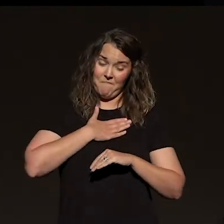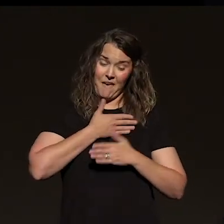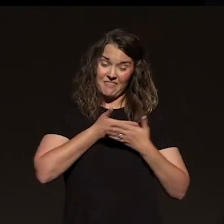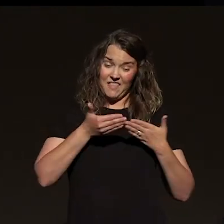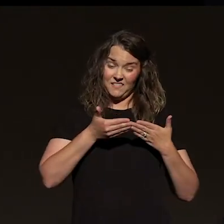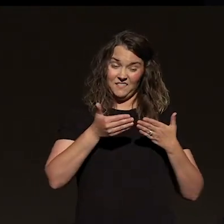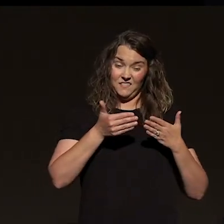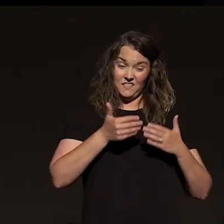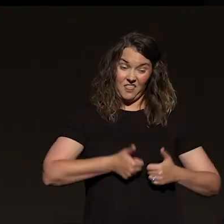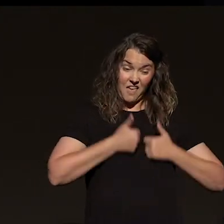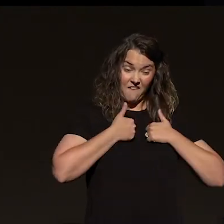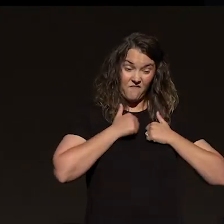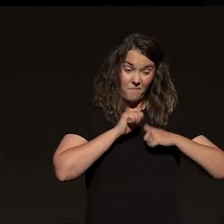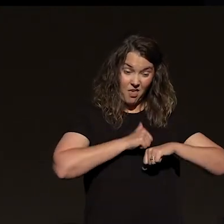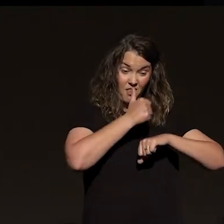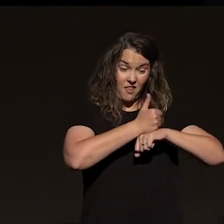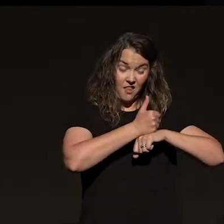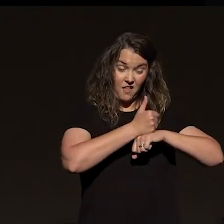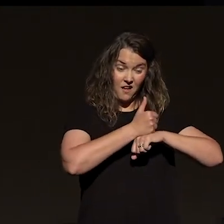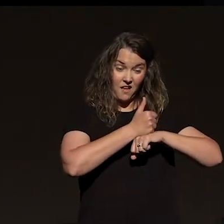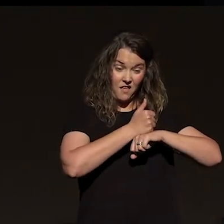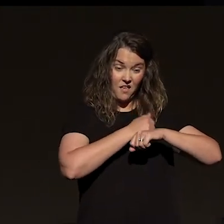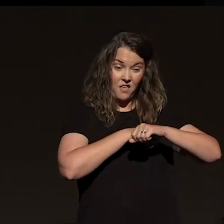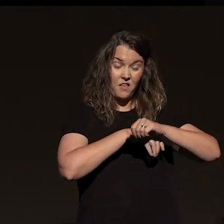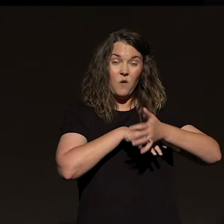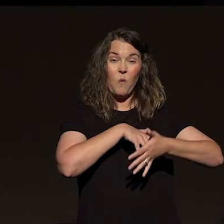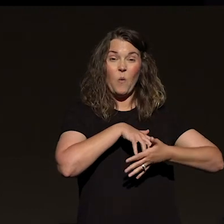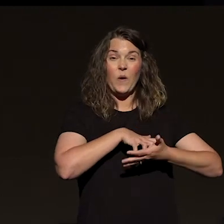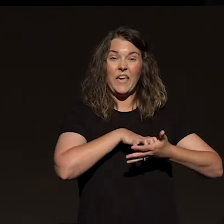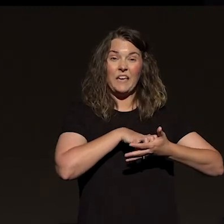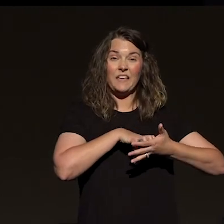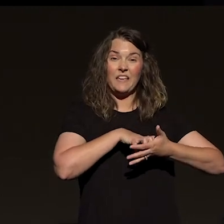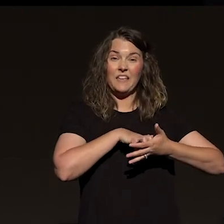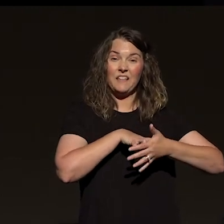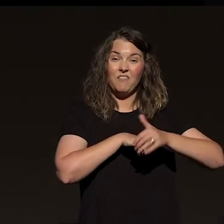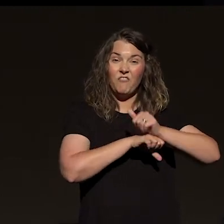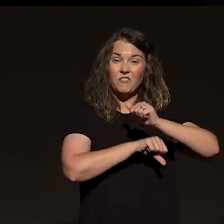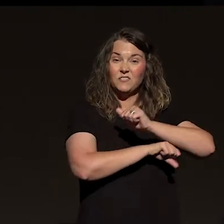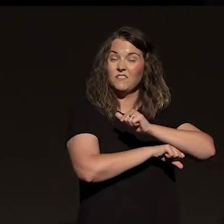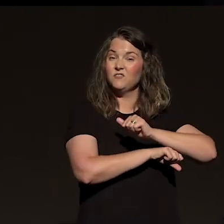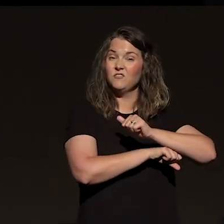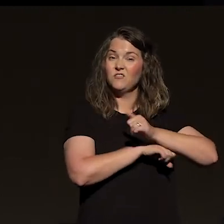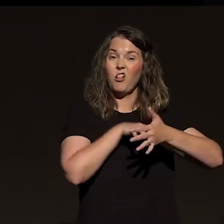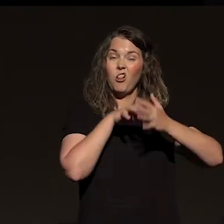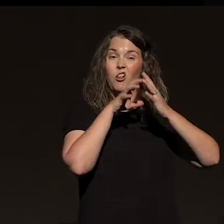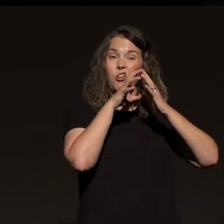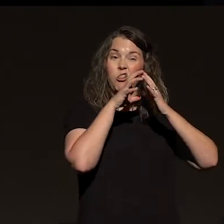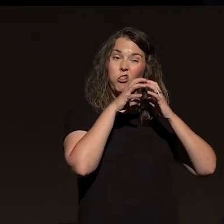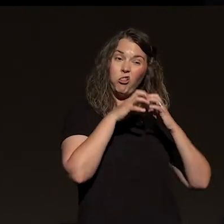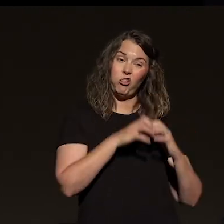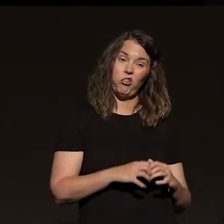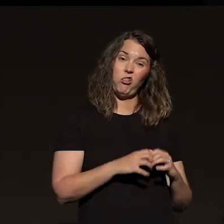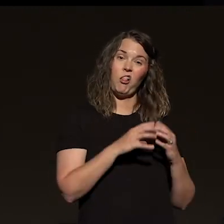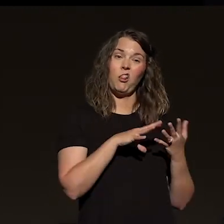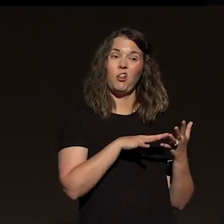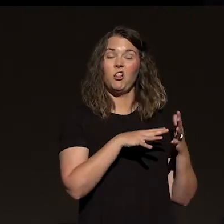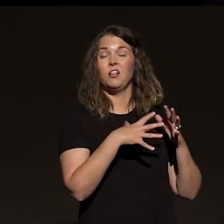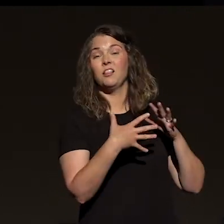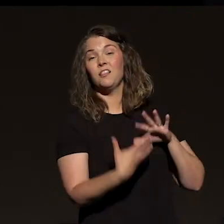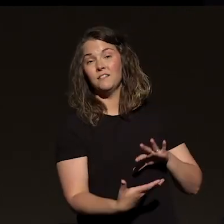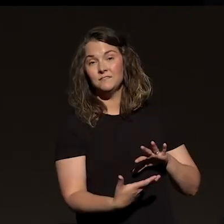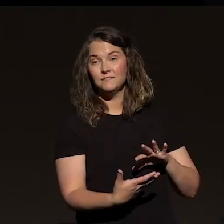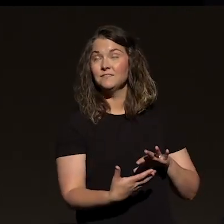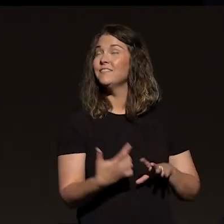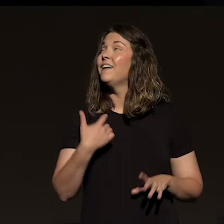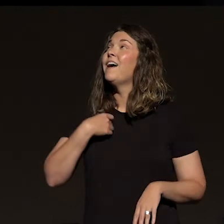and I've been building my house on the sand. God, it's not standing and everything's falling apart and I